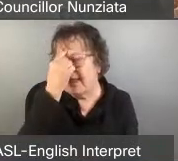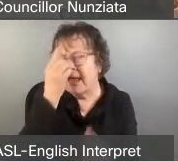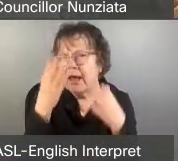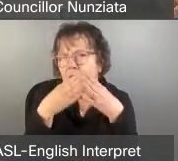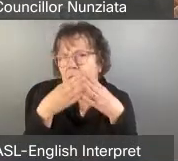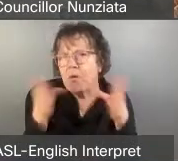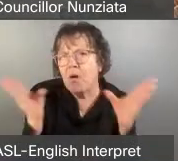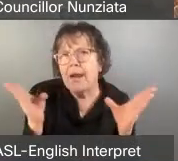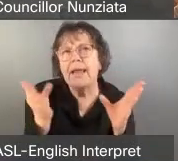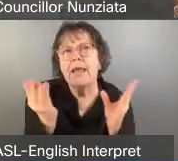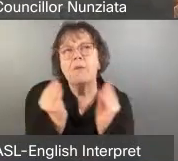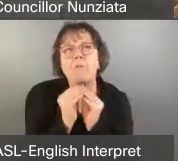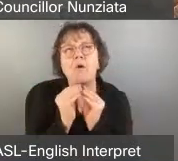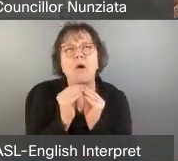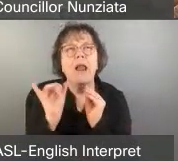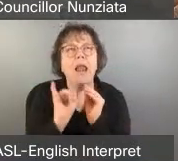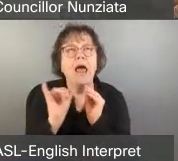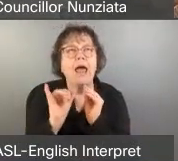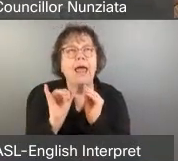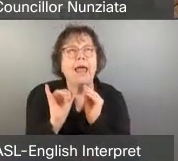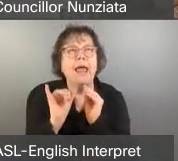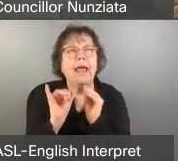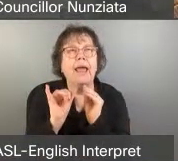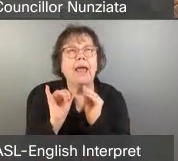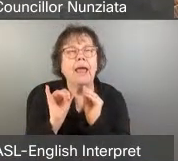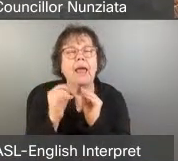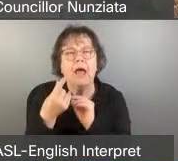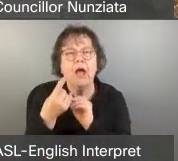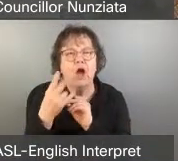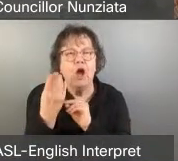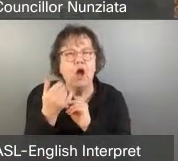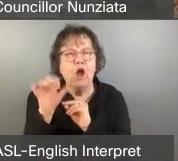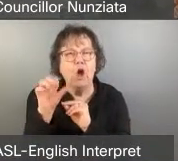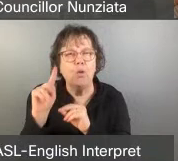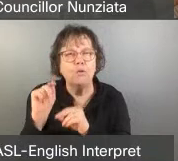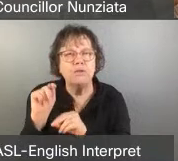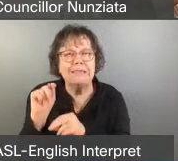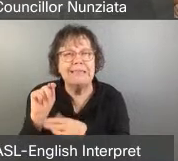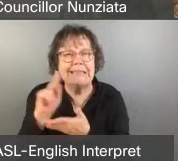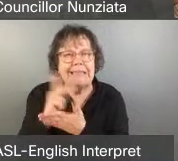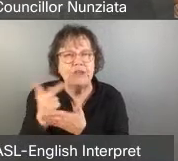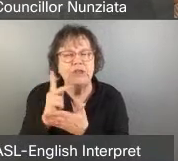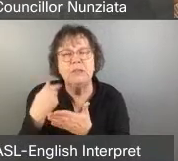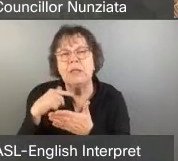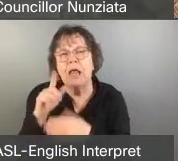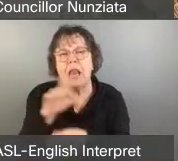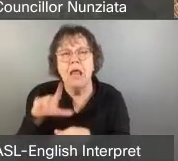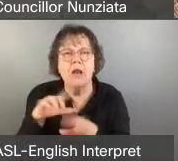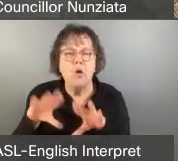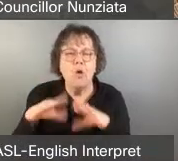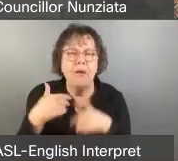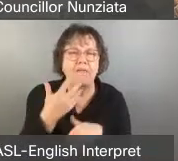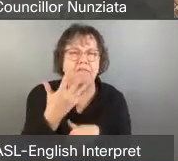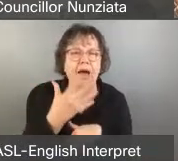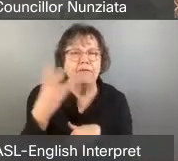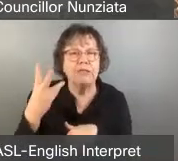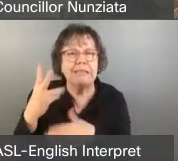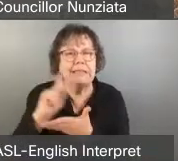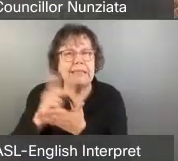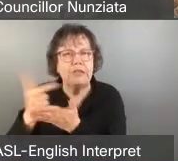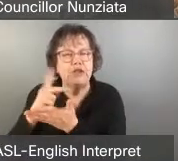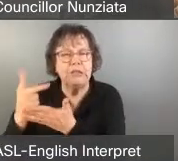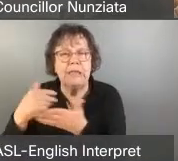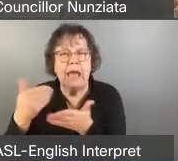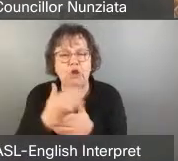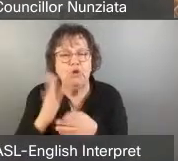like a food hall, you know, think of ghost kitchens where landlords are coming in and opening up 5 or 6 kitchens and then new businesses can come in and